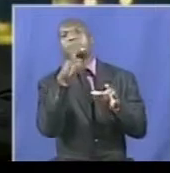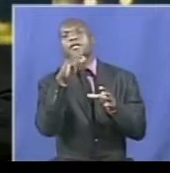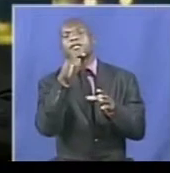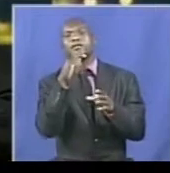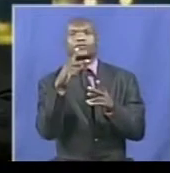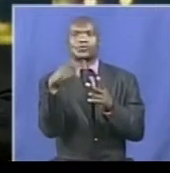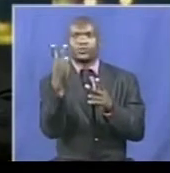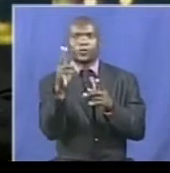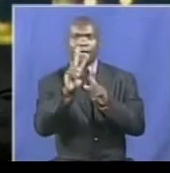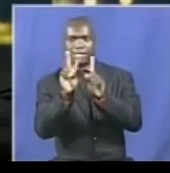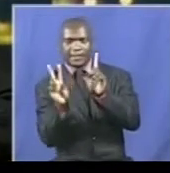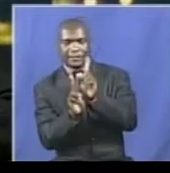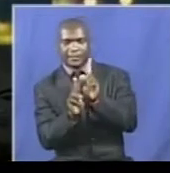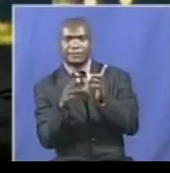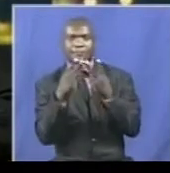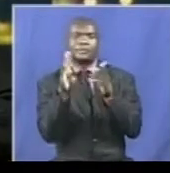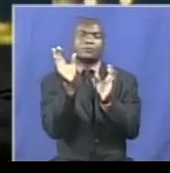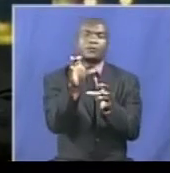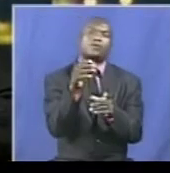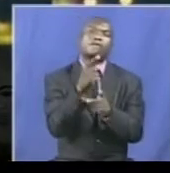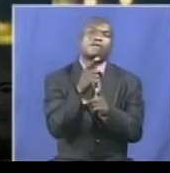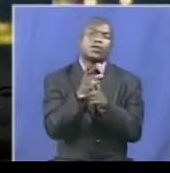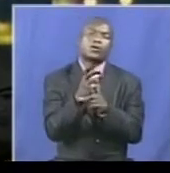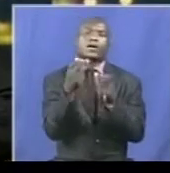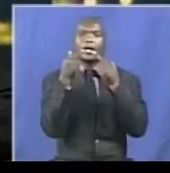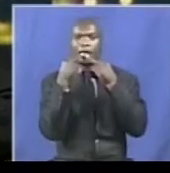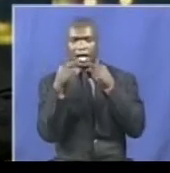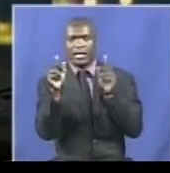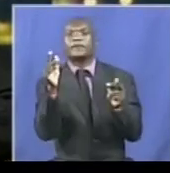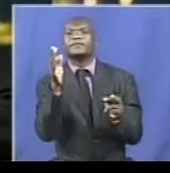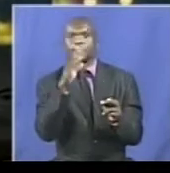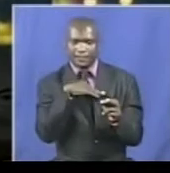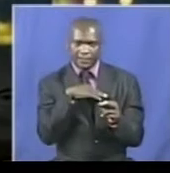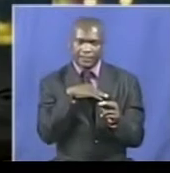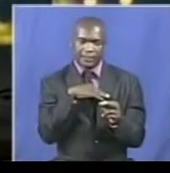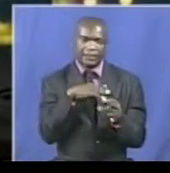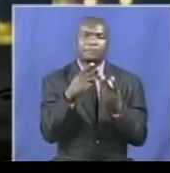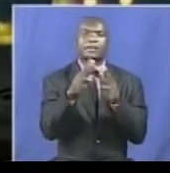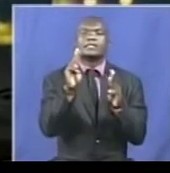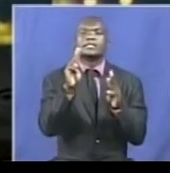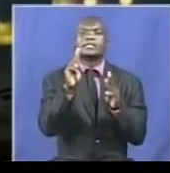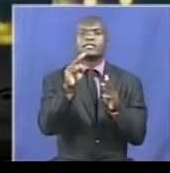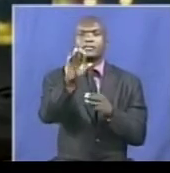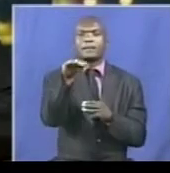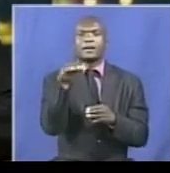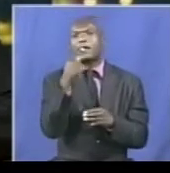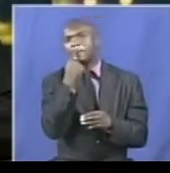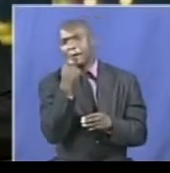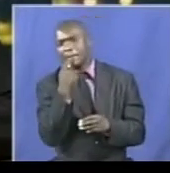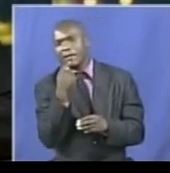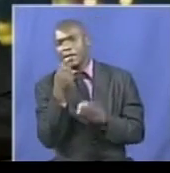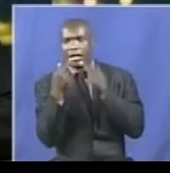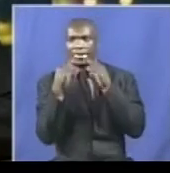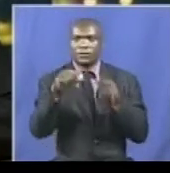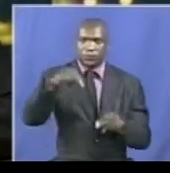New ZANU-PF vice presidents following appointments announced by the party's first secretary and president, Comrade Robert Mugabe,